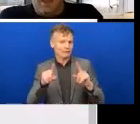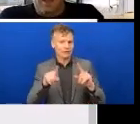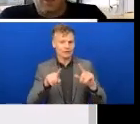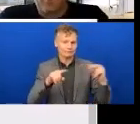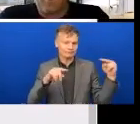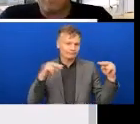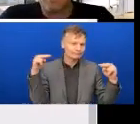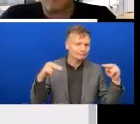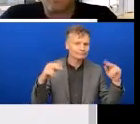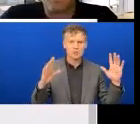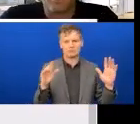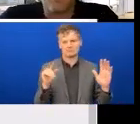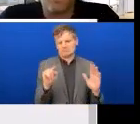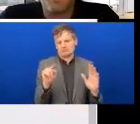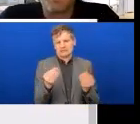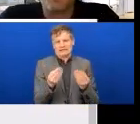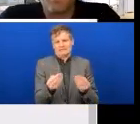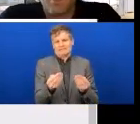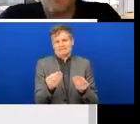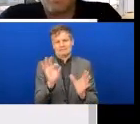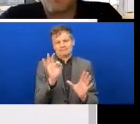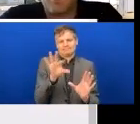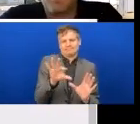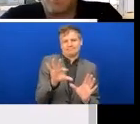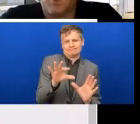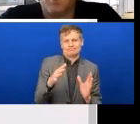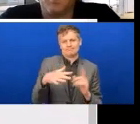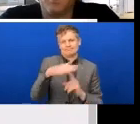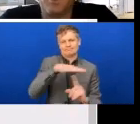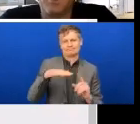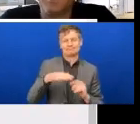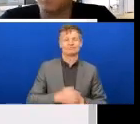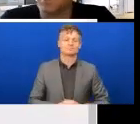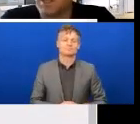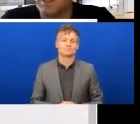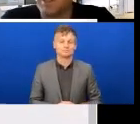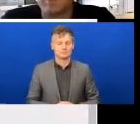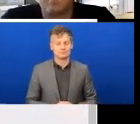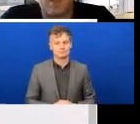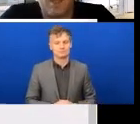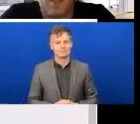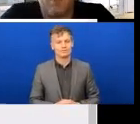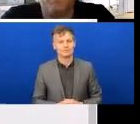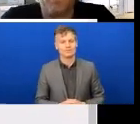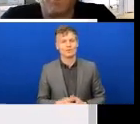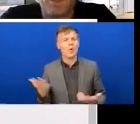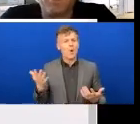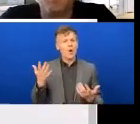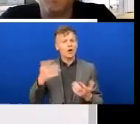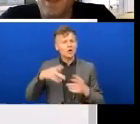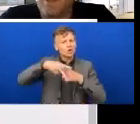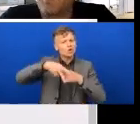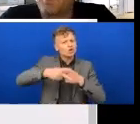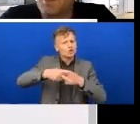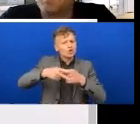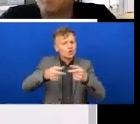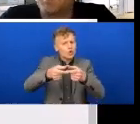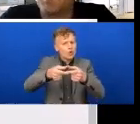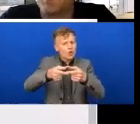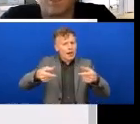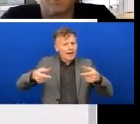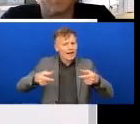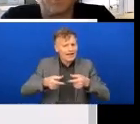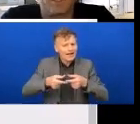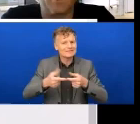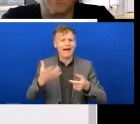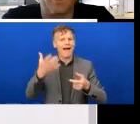And a lot of the basis of the toolkit, whilst there is a focus on different conditions, the actual main thrust of the